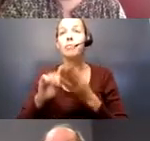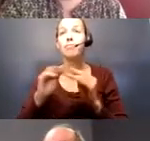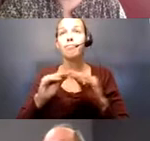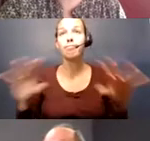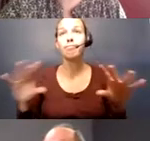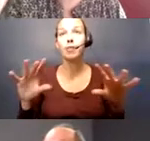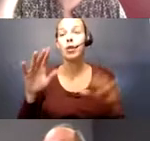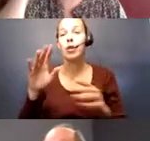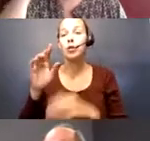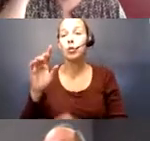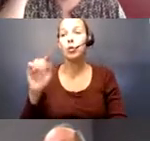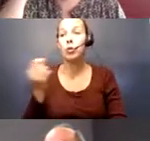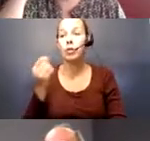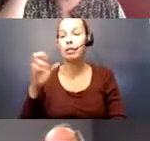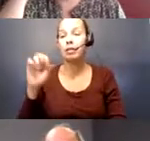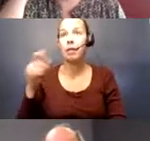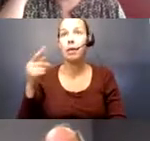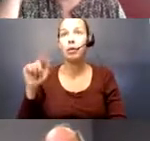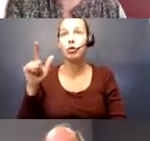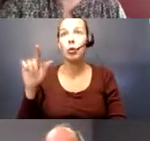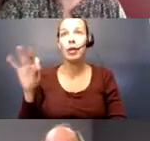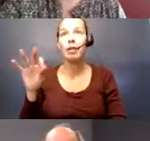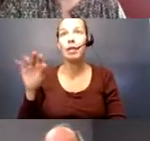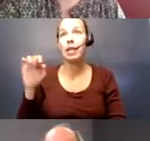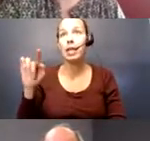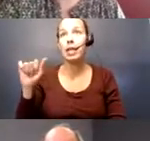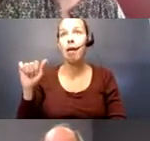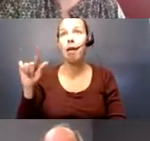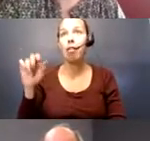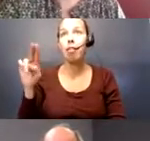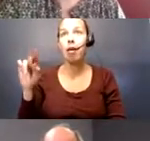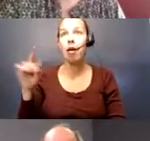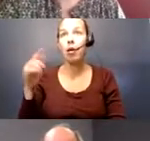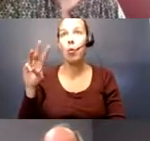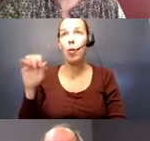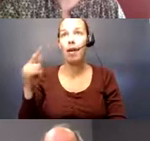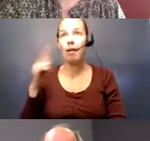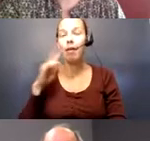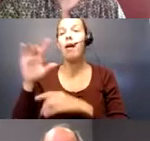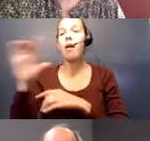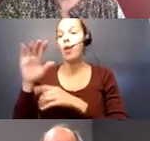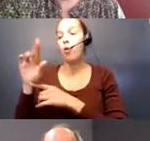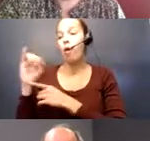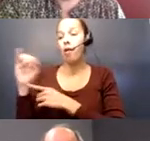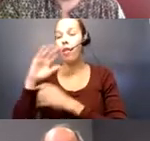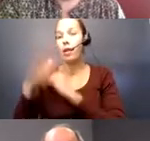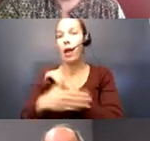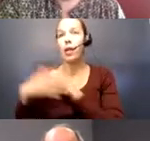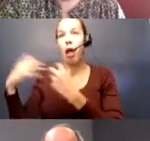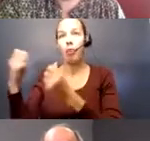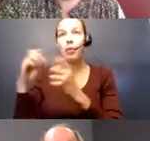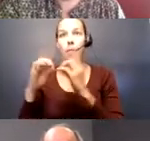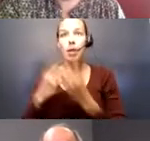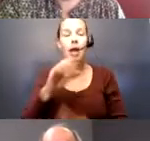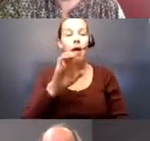we have Nita Ludwig, the administrator of the Rock Island County Health Department, Ed Rivers, director of the Scott County Health